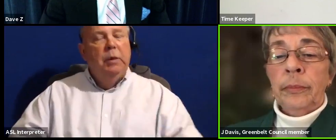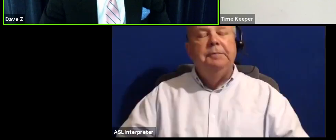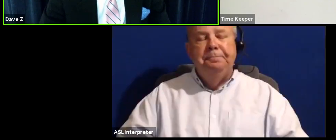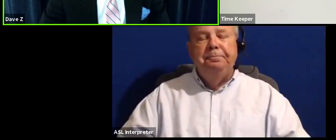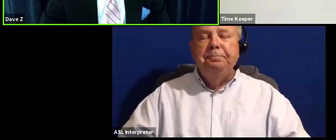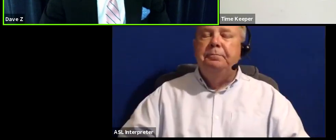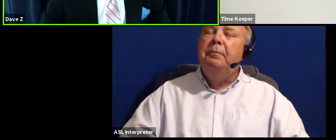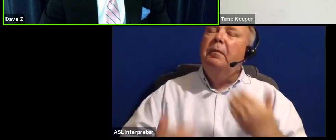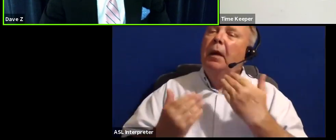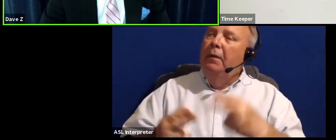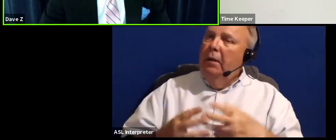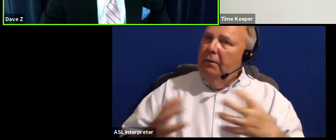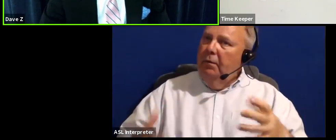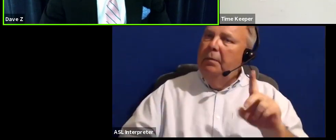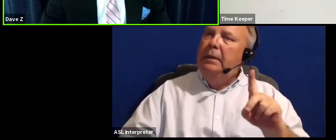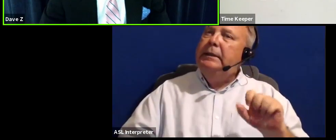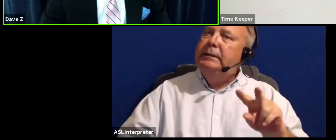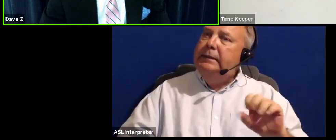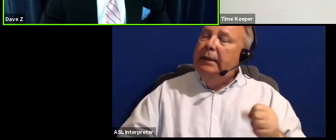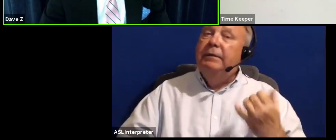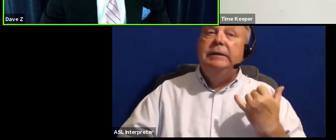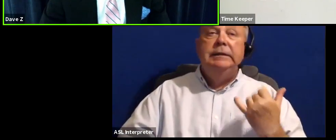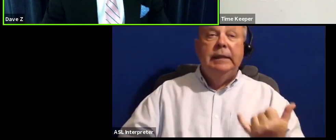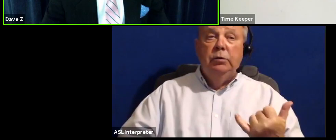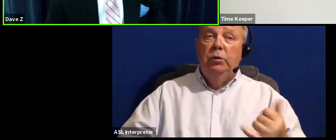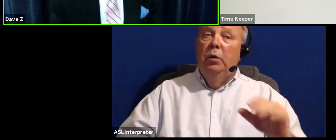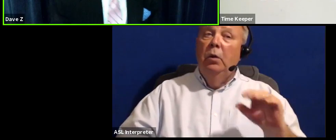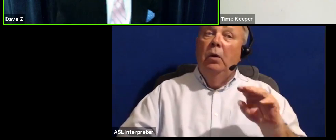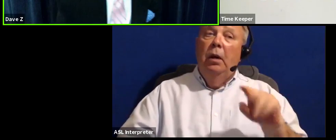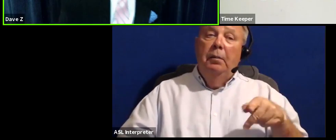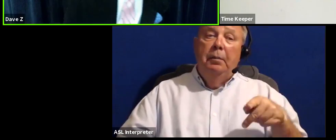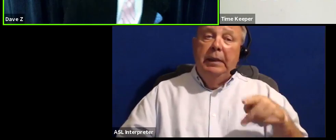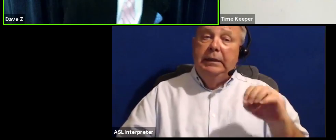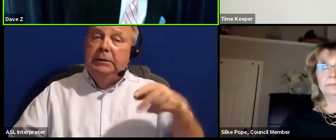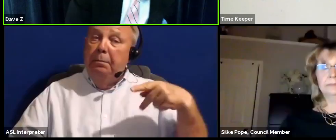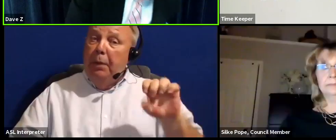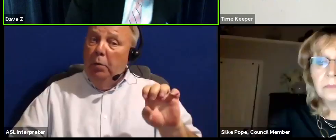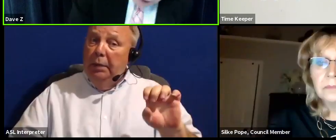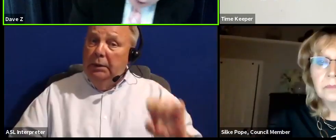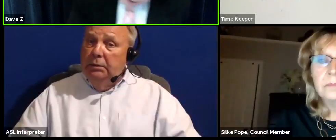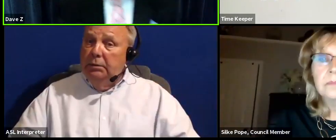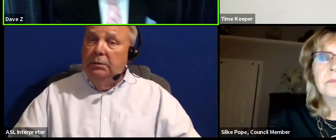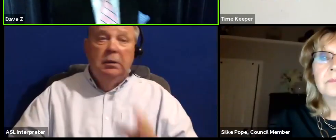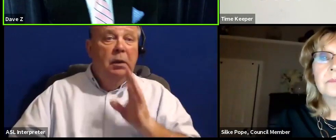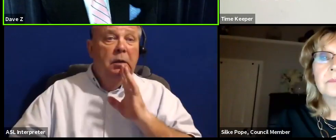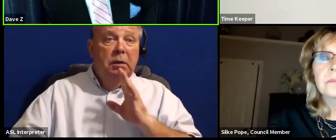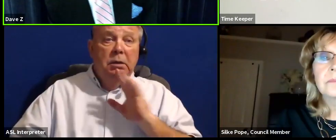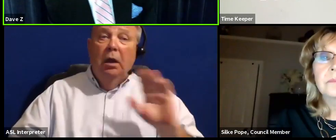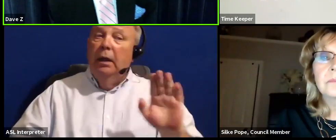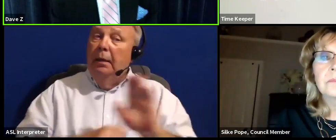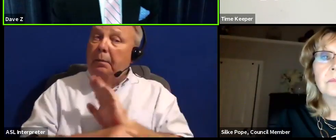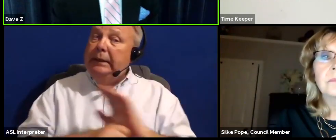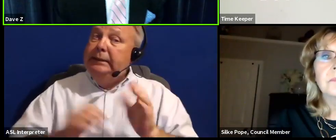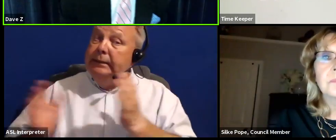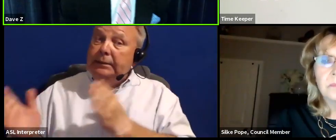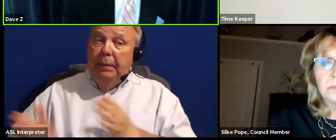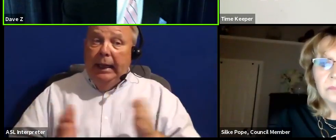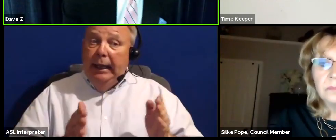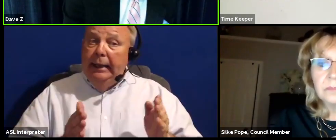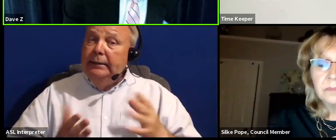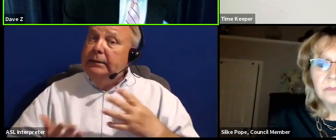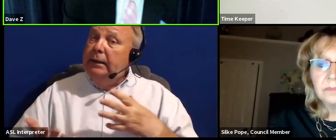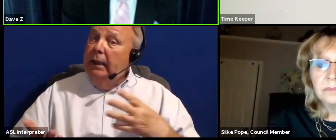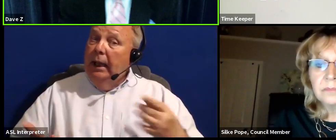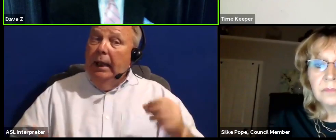Thank you very much, Ms. Davis. Let's go to Ms. Pope, talking business plans and